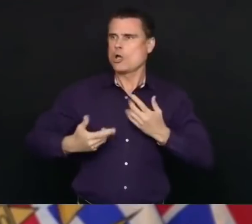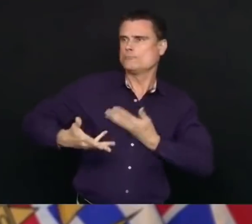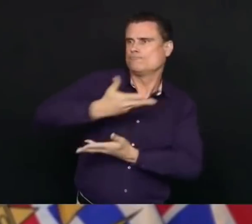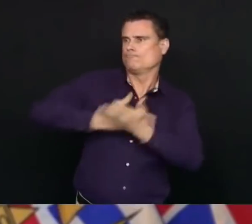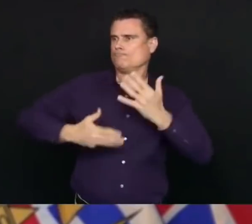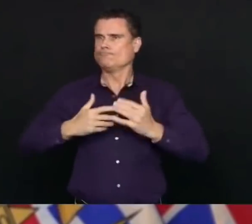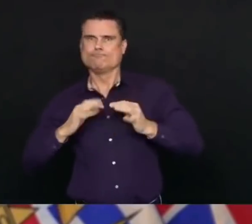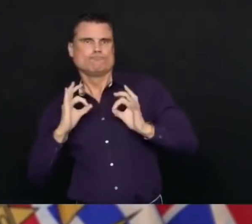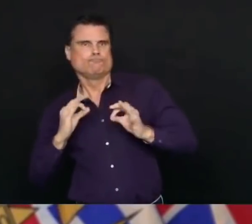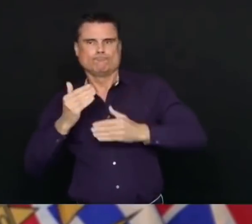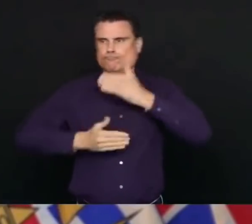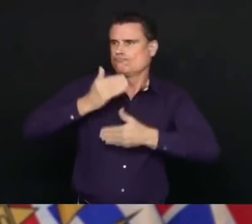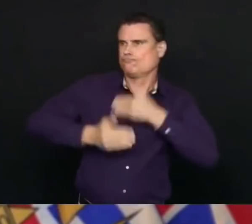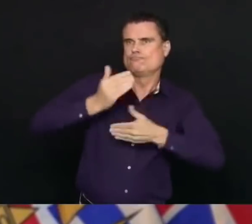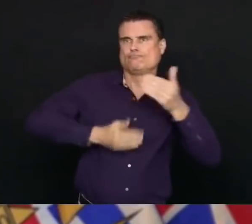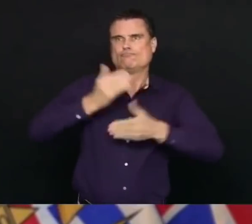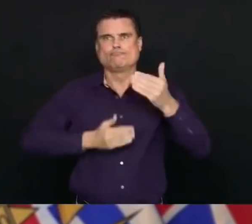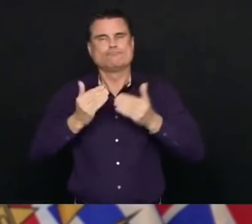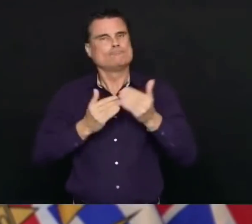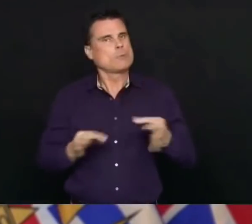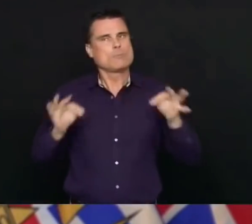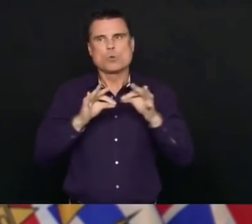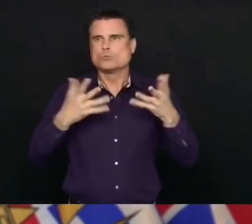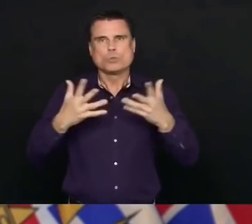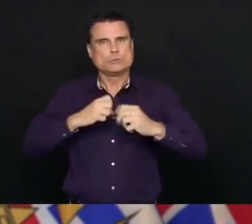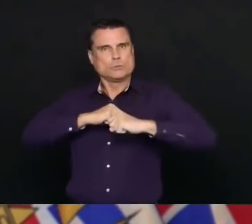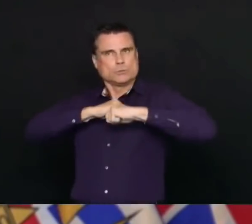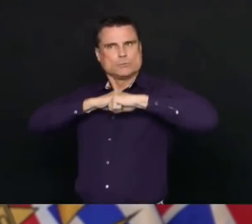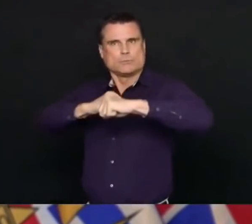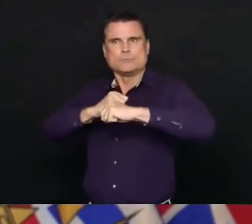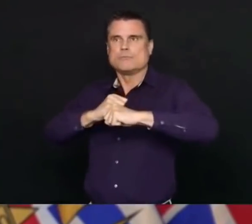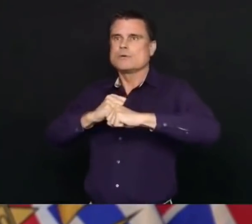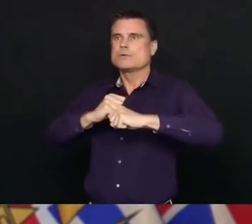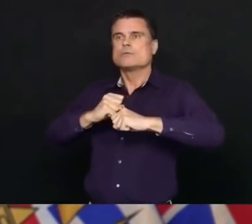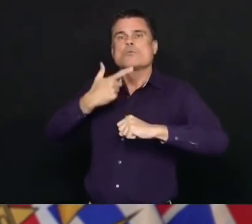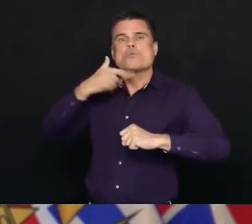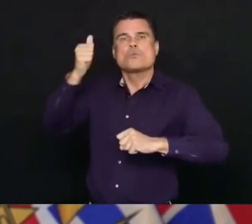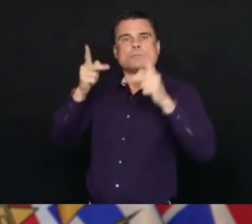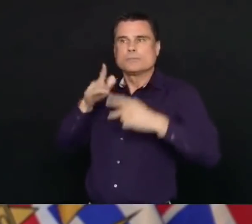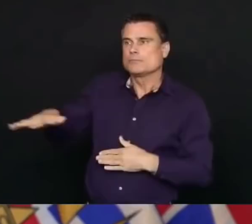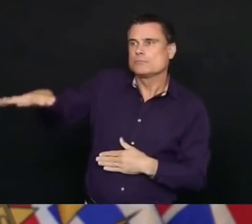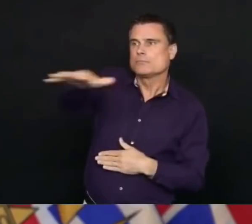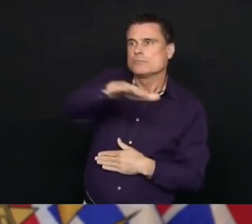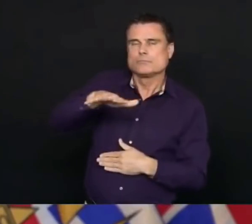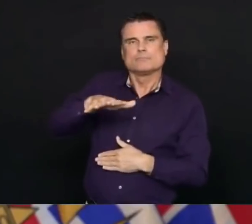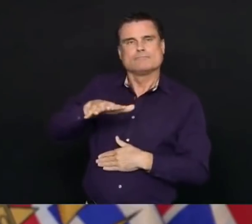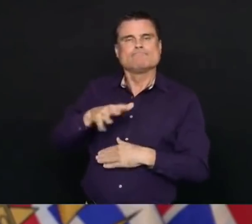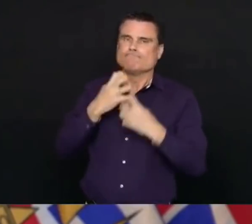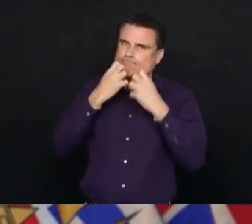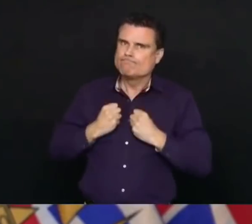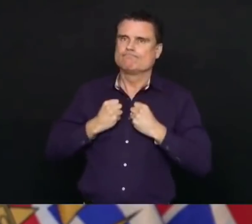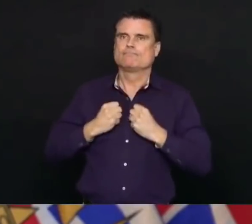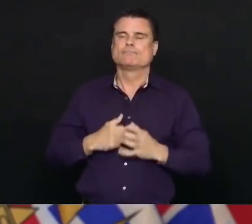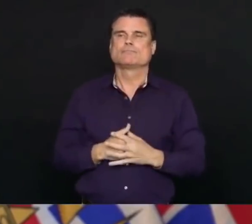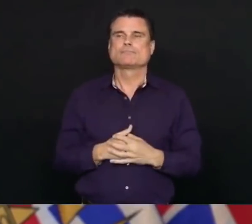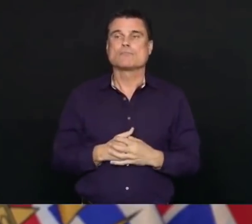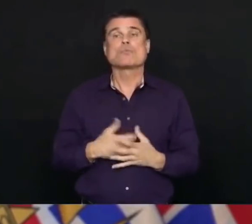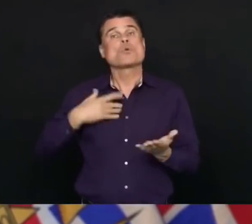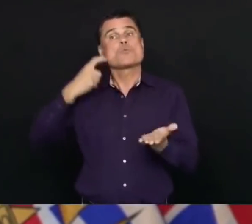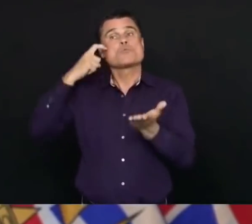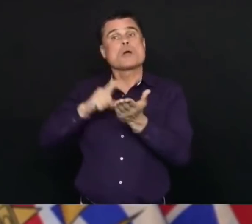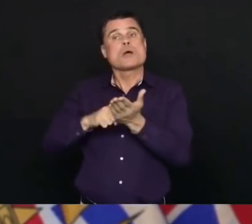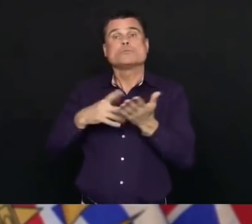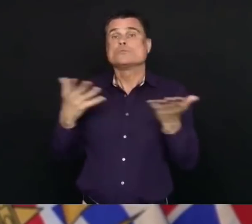elders and seniors. I also want to recognize the early childhood educators, the K-12 teachers and the educational